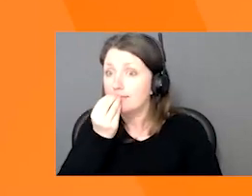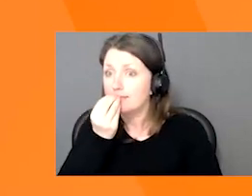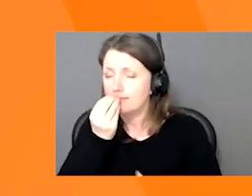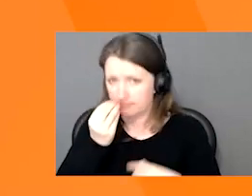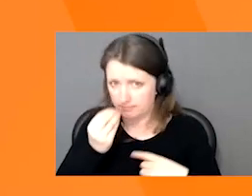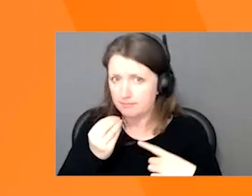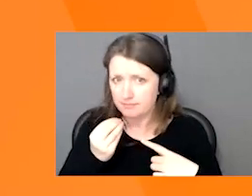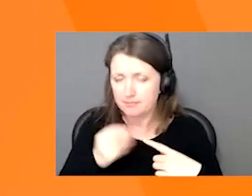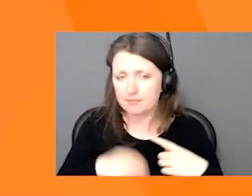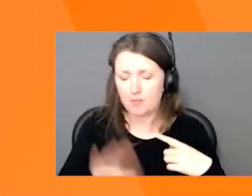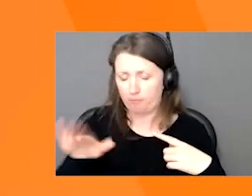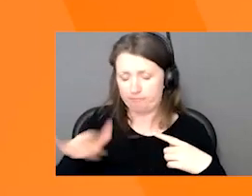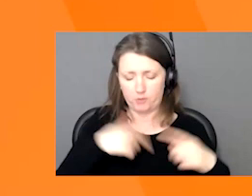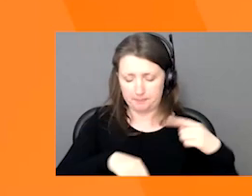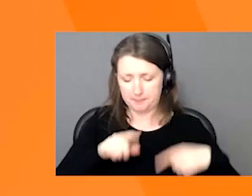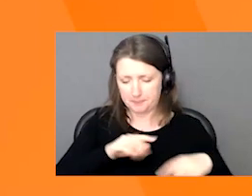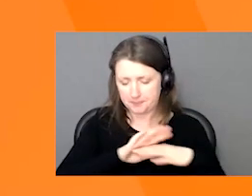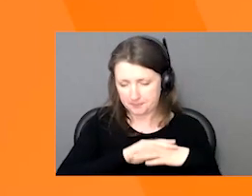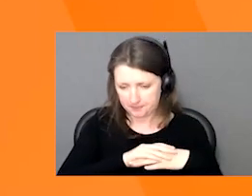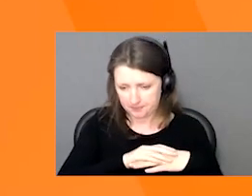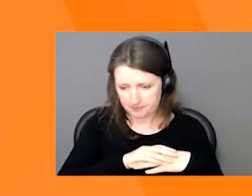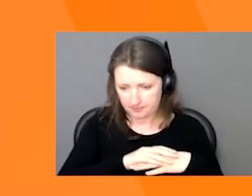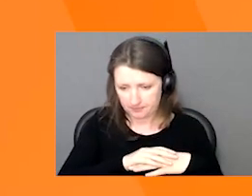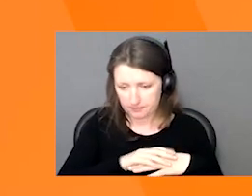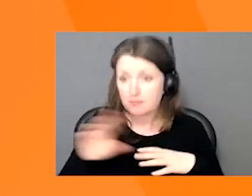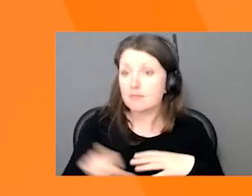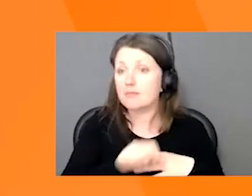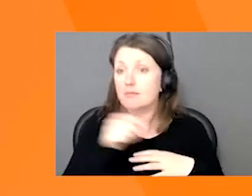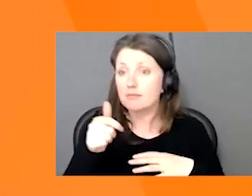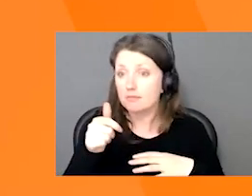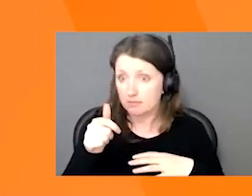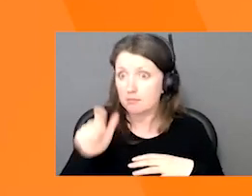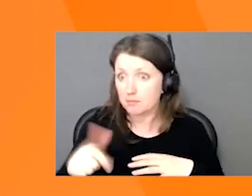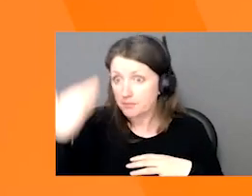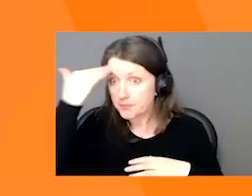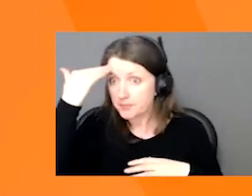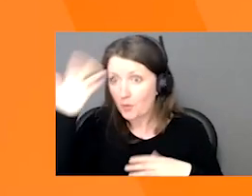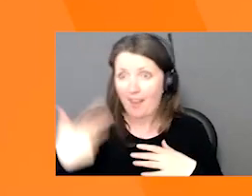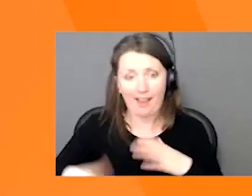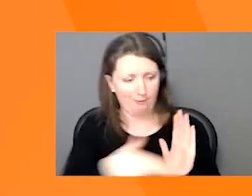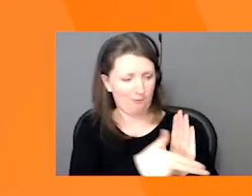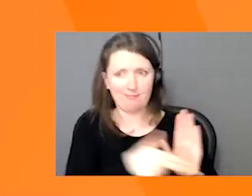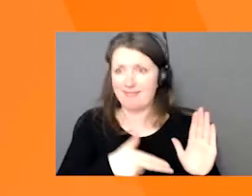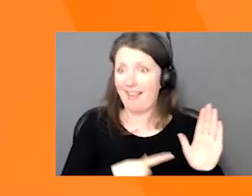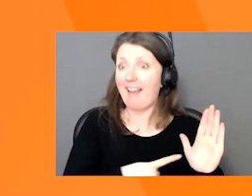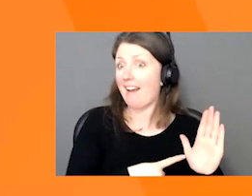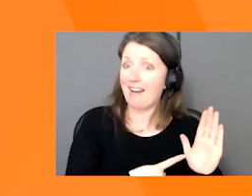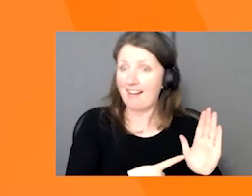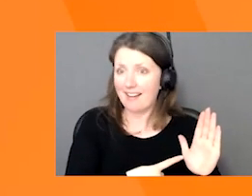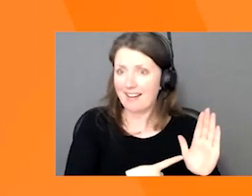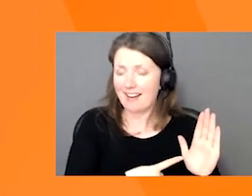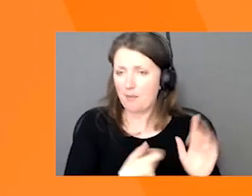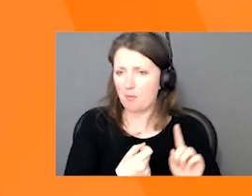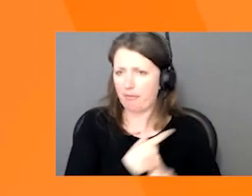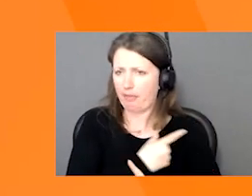things you might be aware of when you're not making, that you must be aware of are not making claims that are against regulations. So